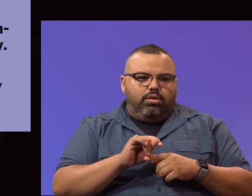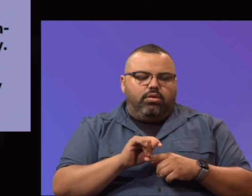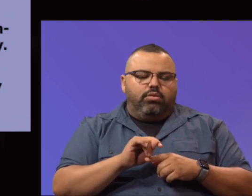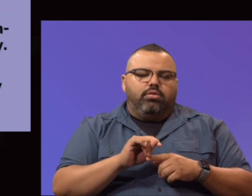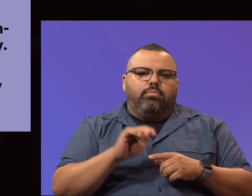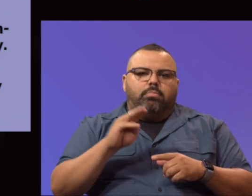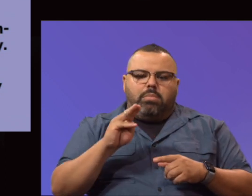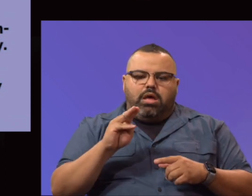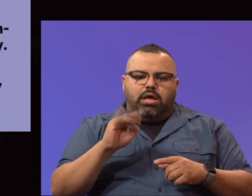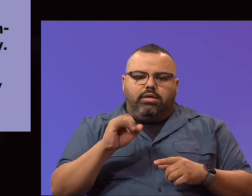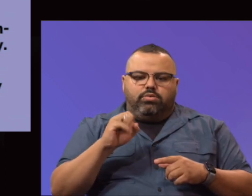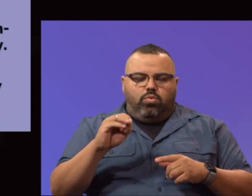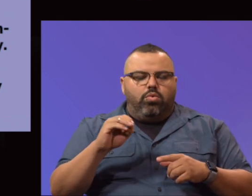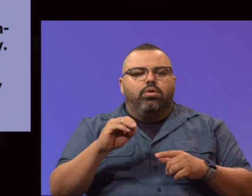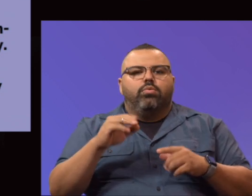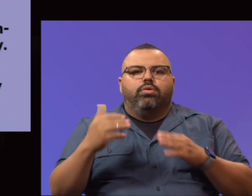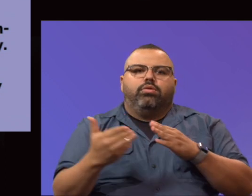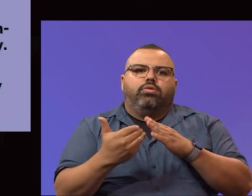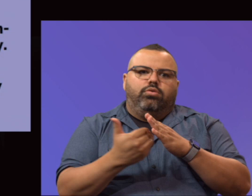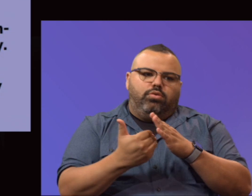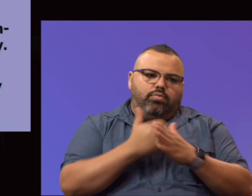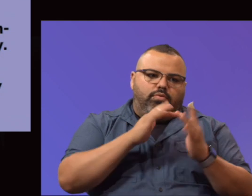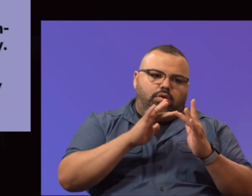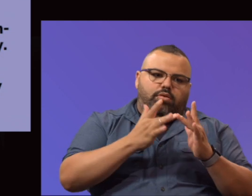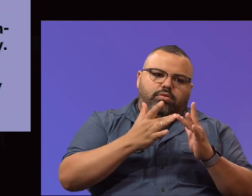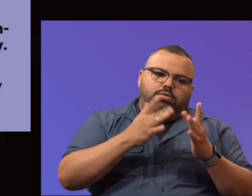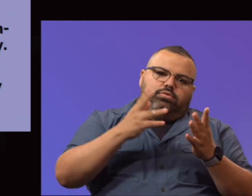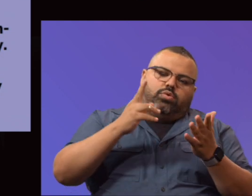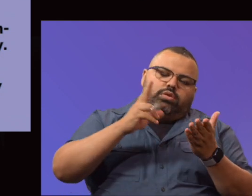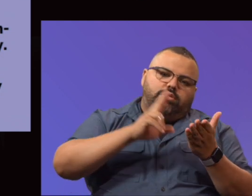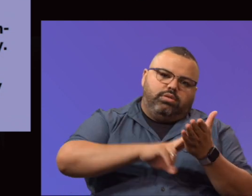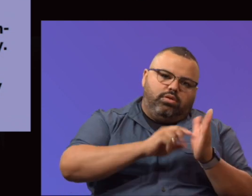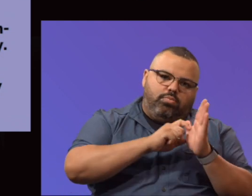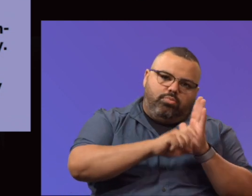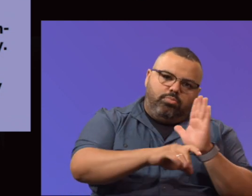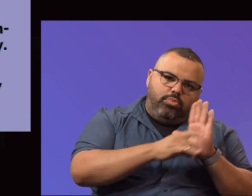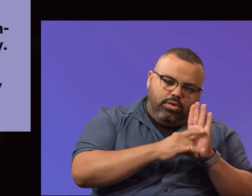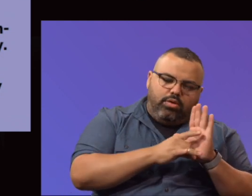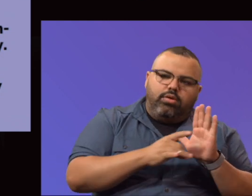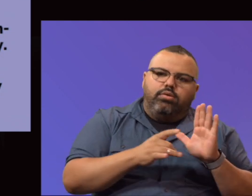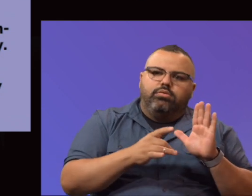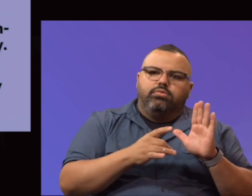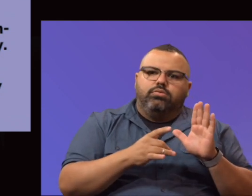repository. Therefore, electronic signings are interfaced into the repository. So, kudos for moving this forward.